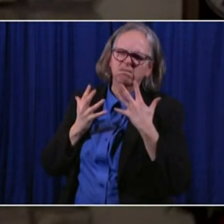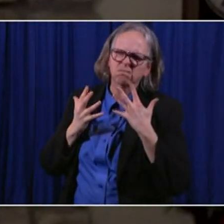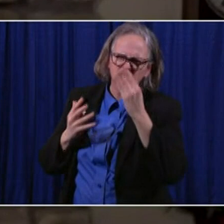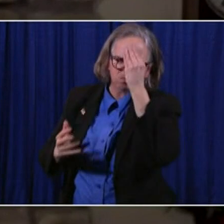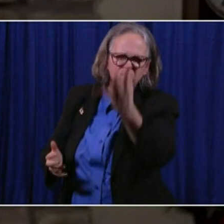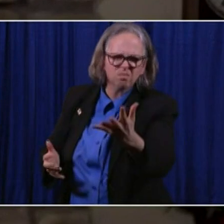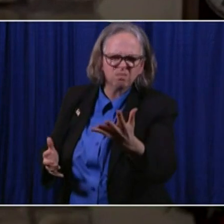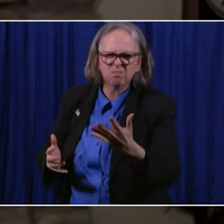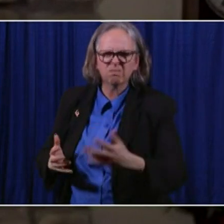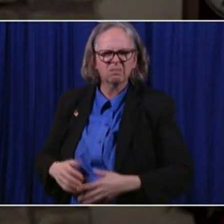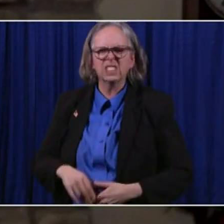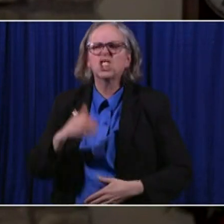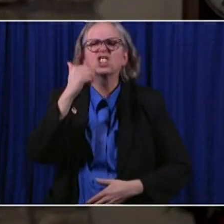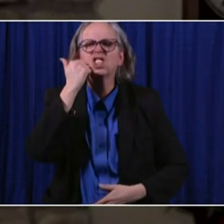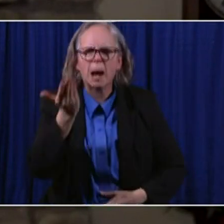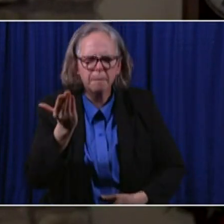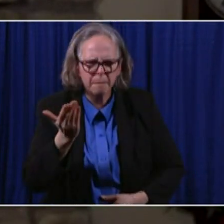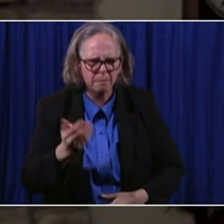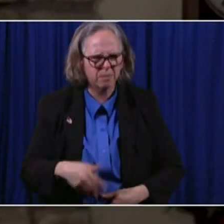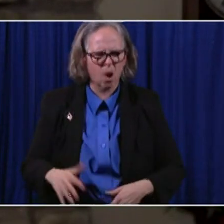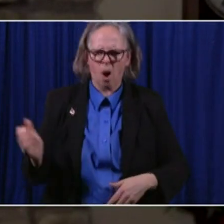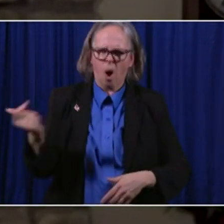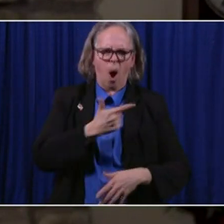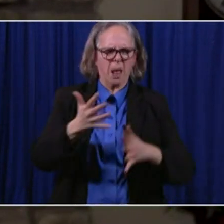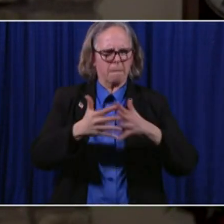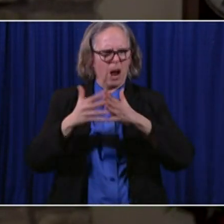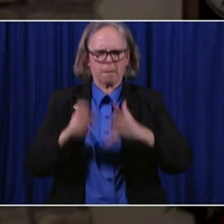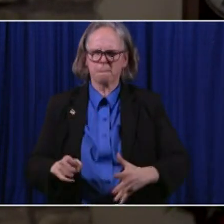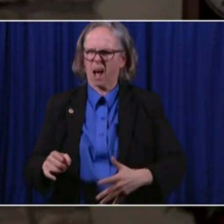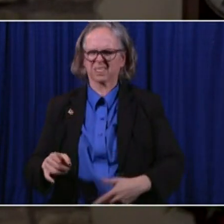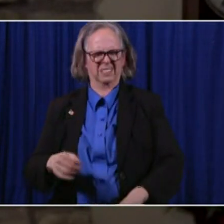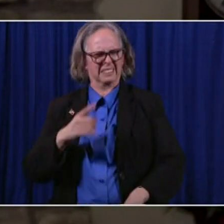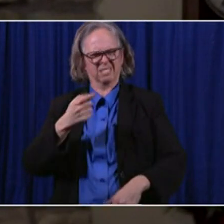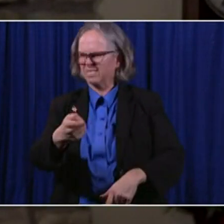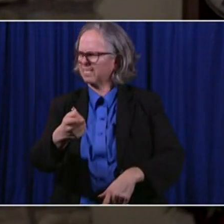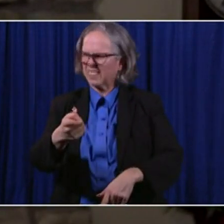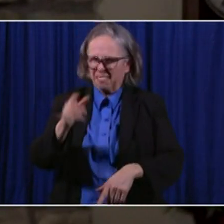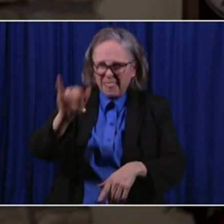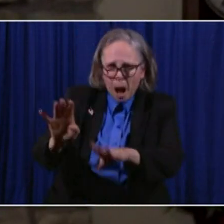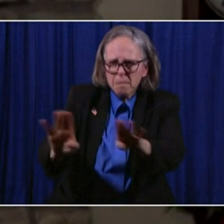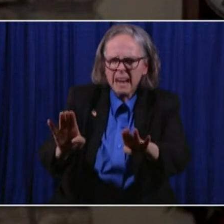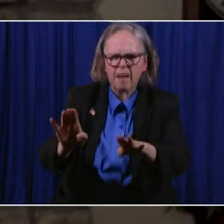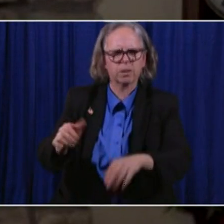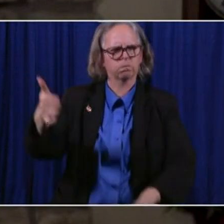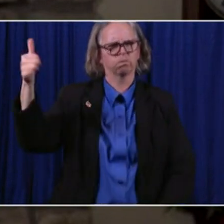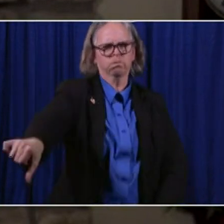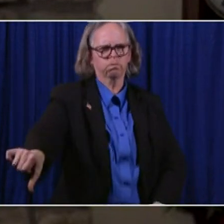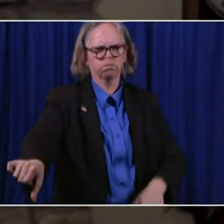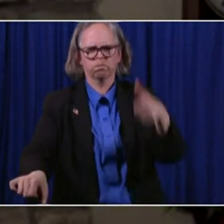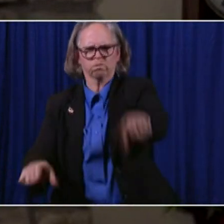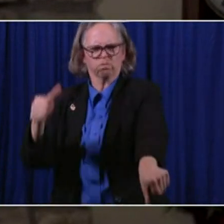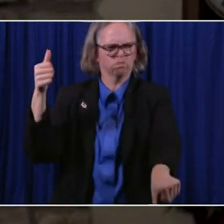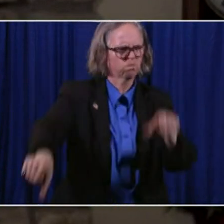Americans must announce them, even those Americans who feel